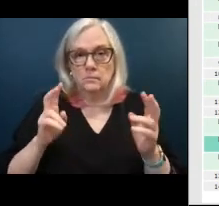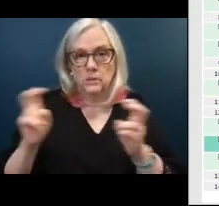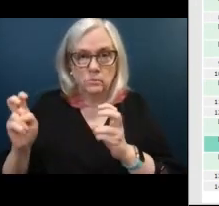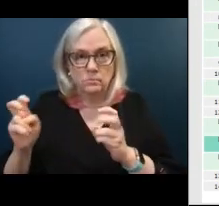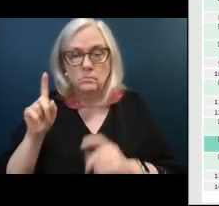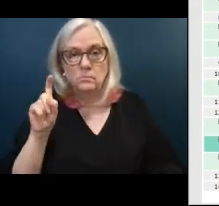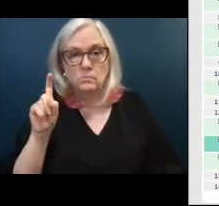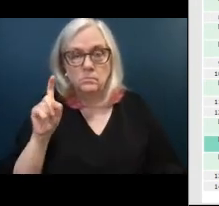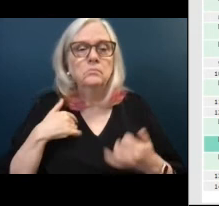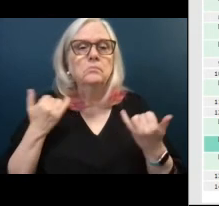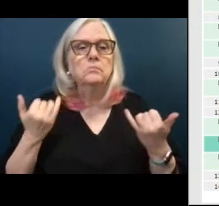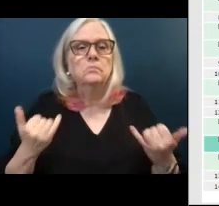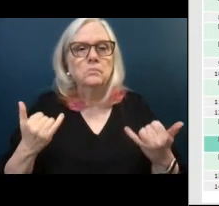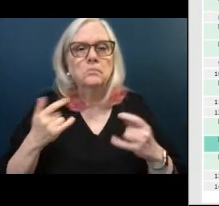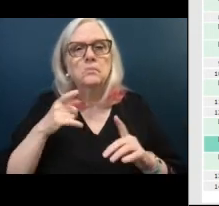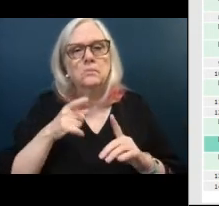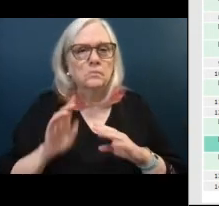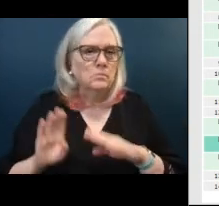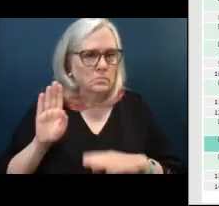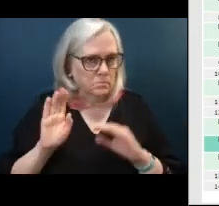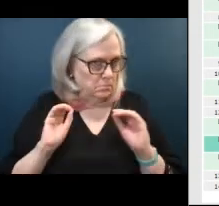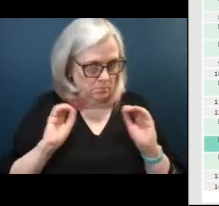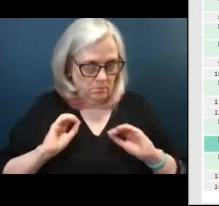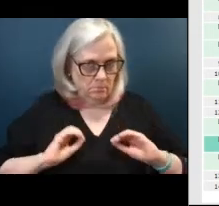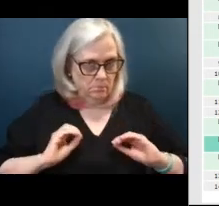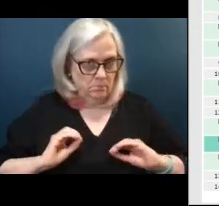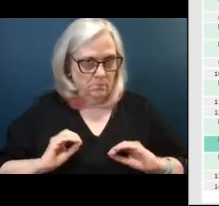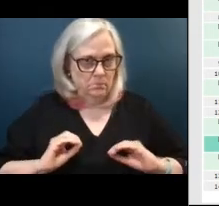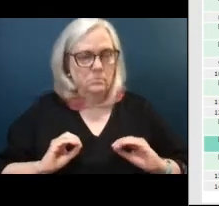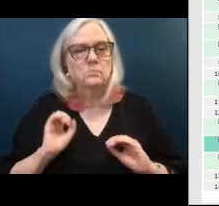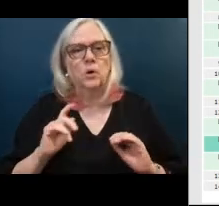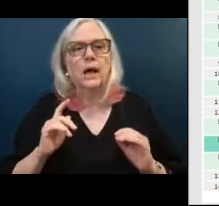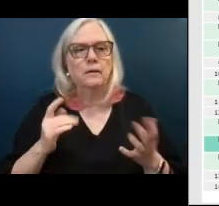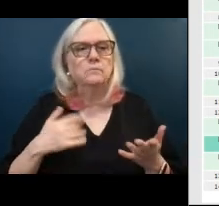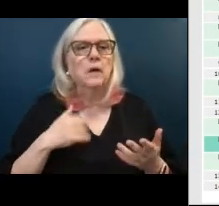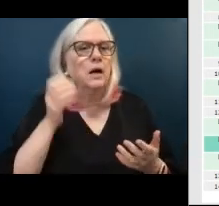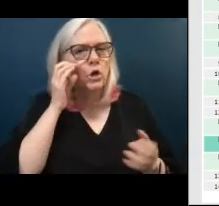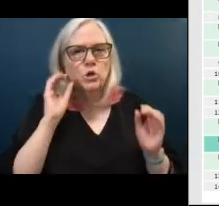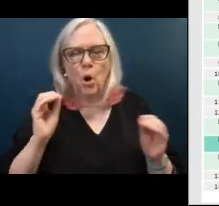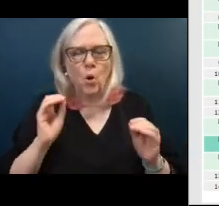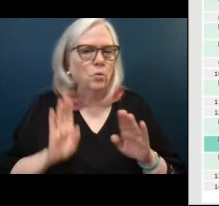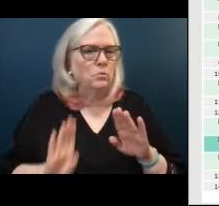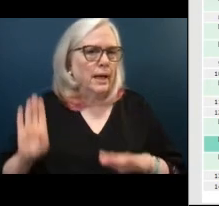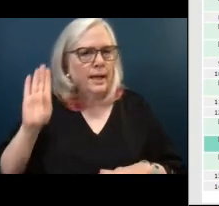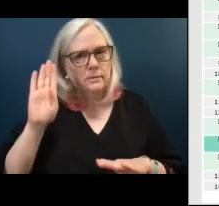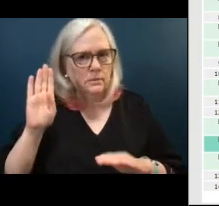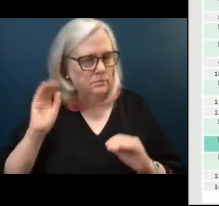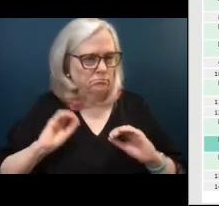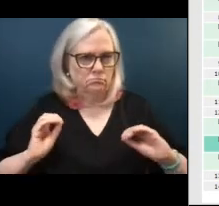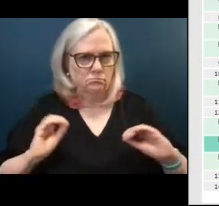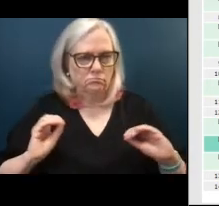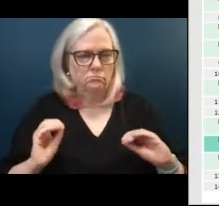mayor this is manny we do not have any hands raised online all right thank you money i heard that there were no hands raised um